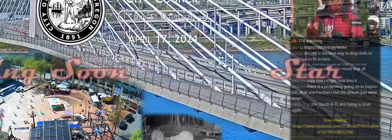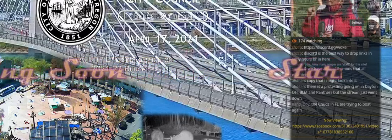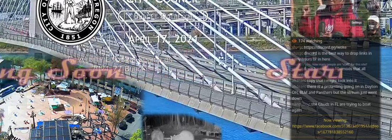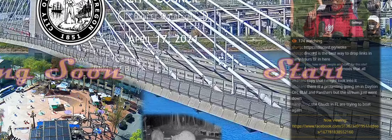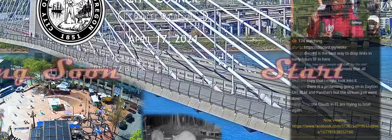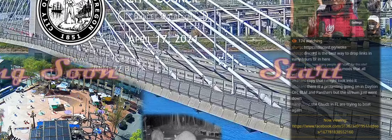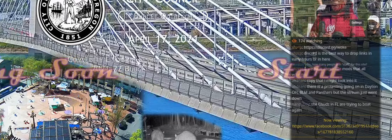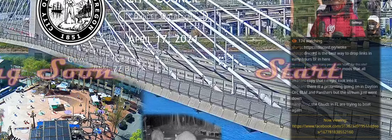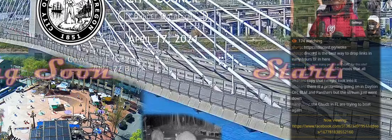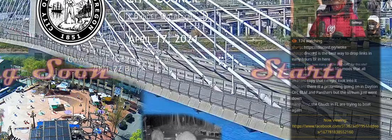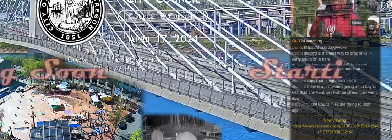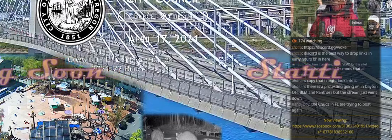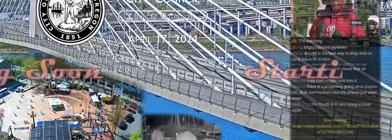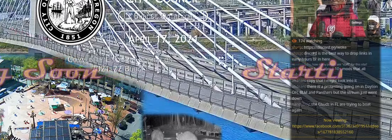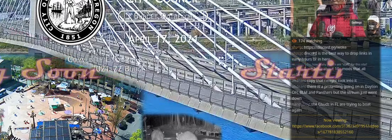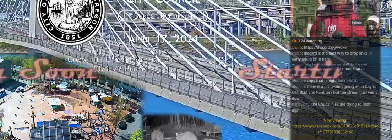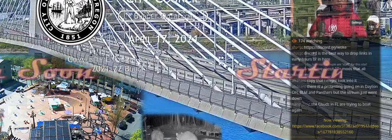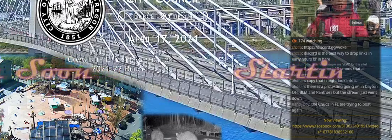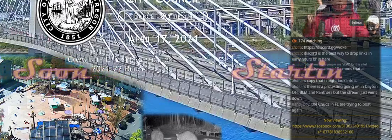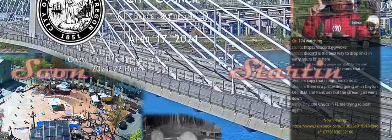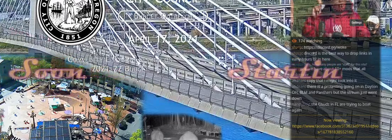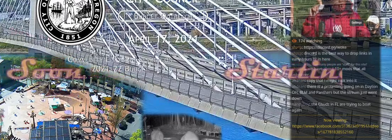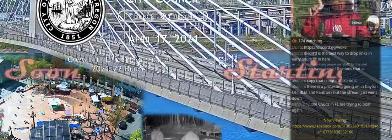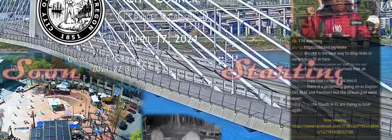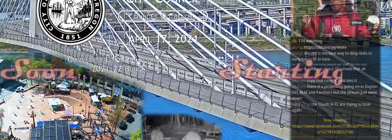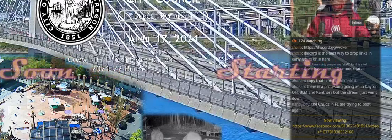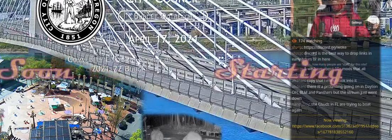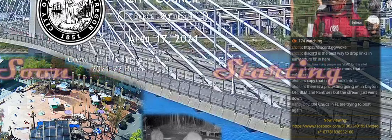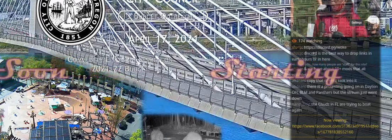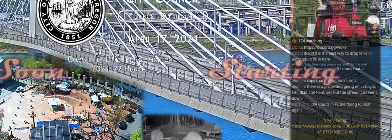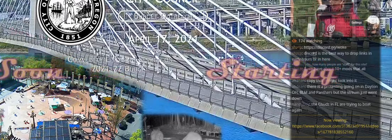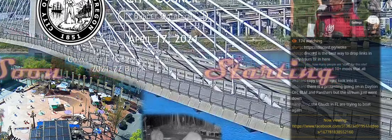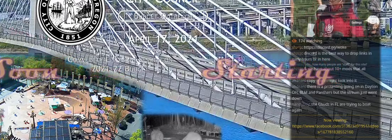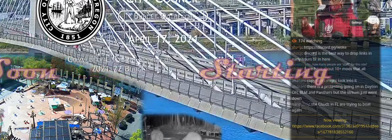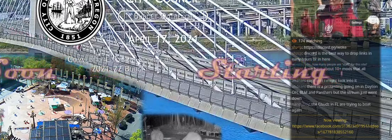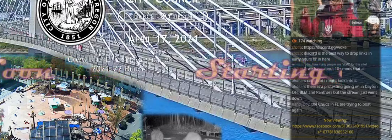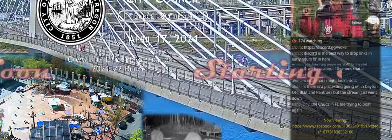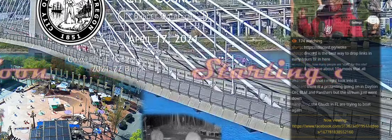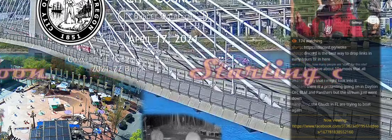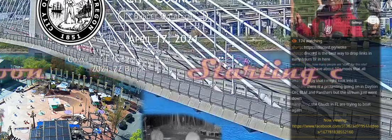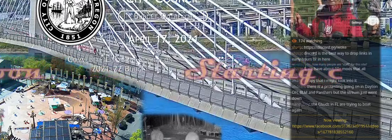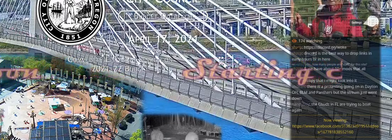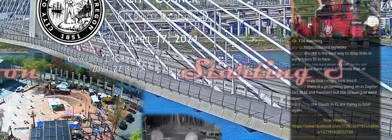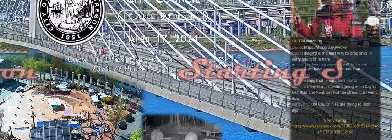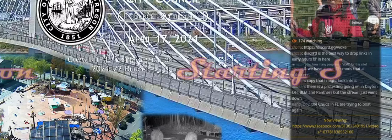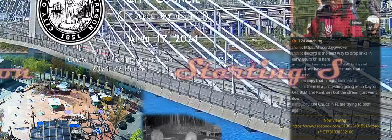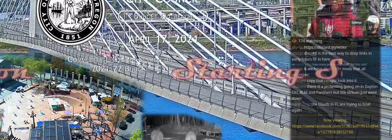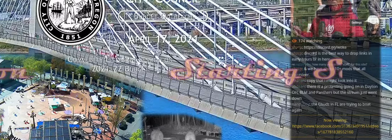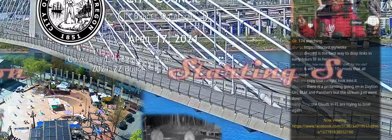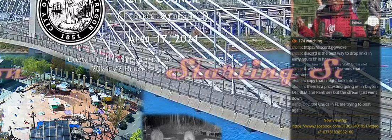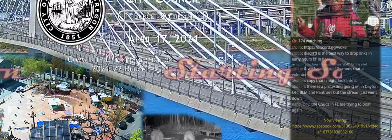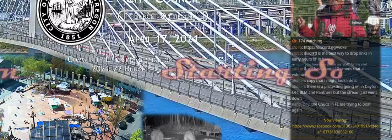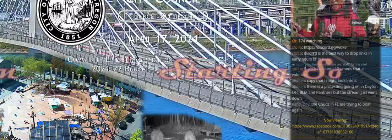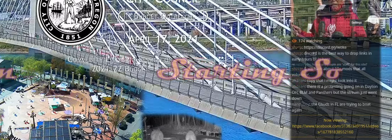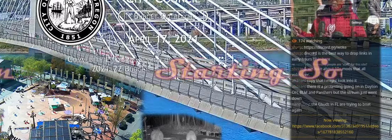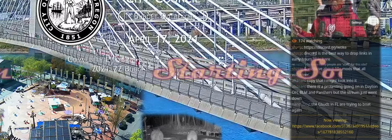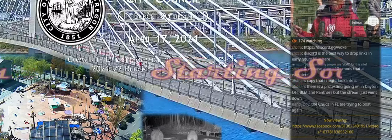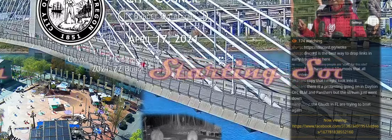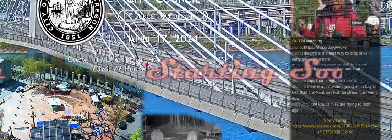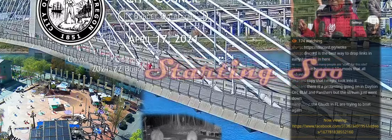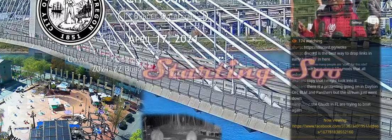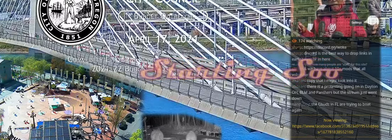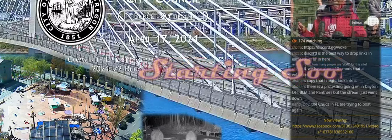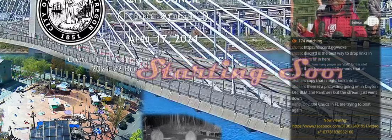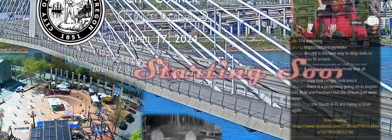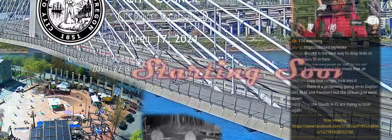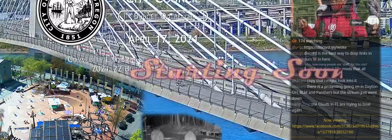KOGL FM Glen Eden Beach, KOAP FM Lakeview, KTMK FM Tillamook, KOTD FM The Dalles,